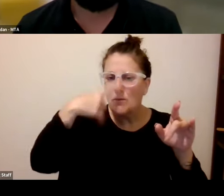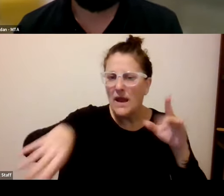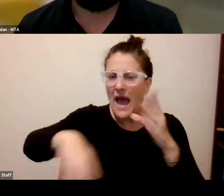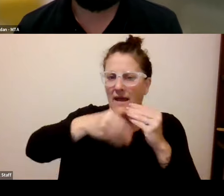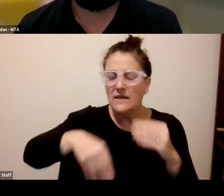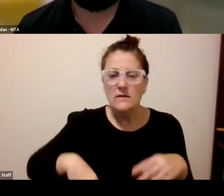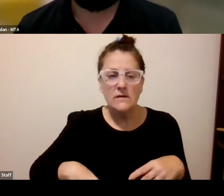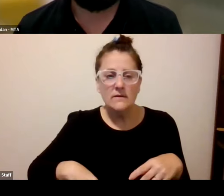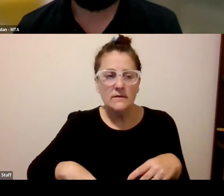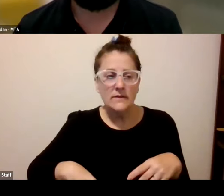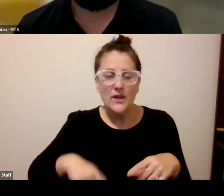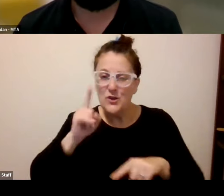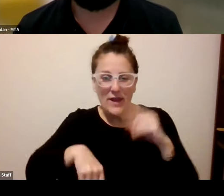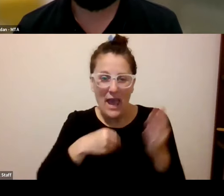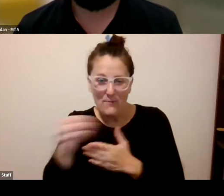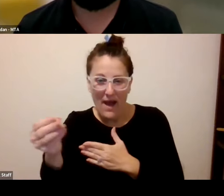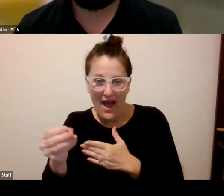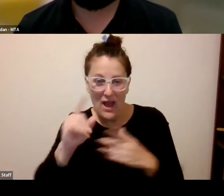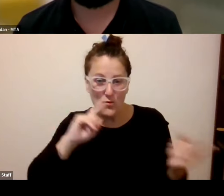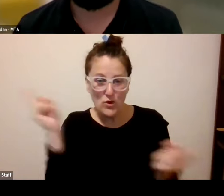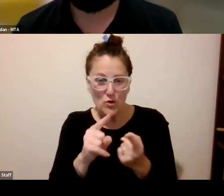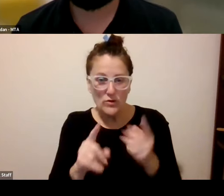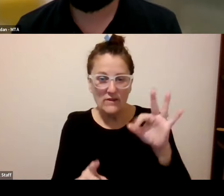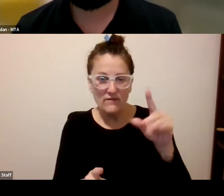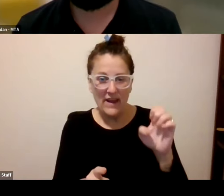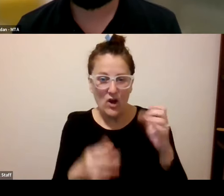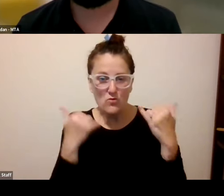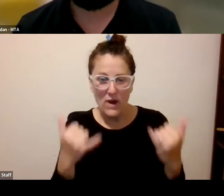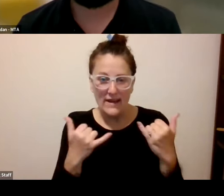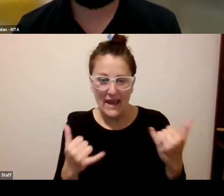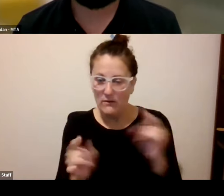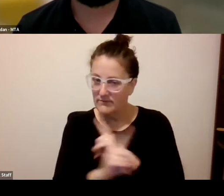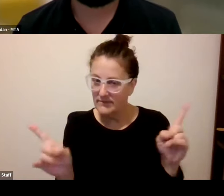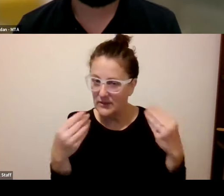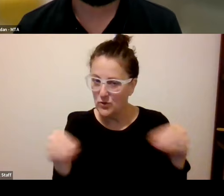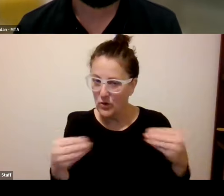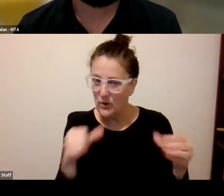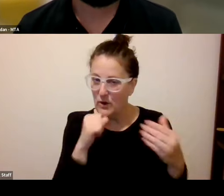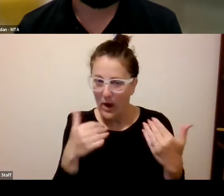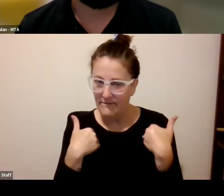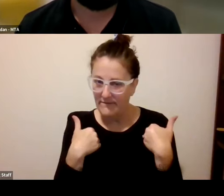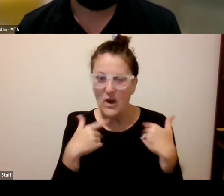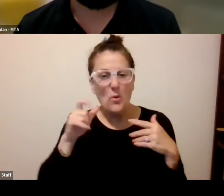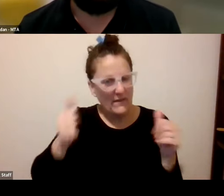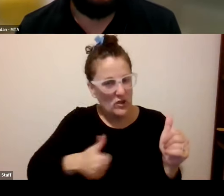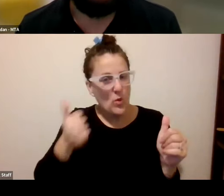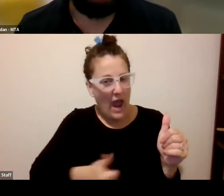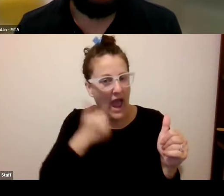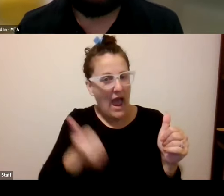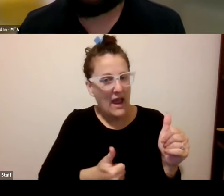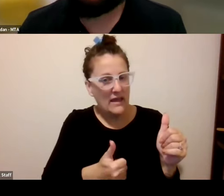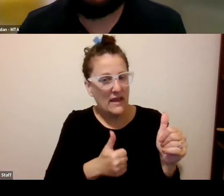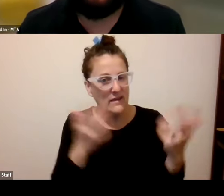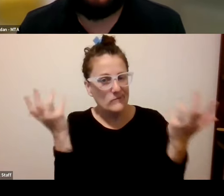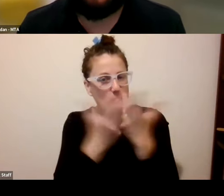is you can't you can't buy a reduced fair omni card right now at any store or any vending machine because we have to track that and align it with